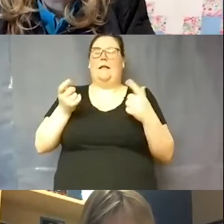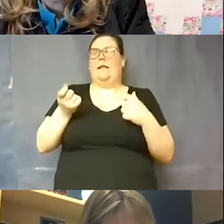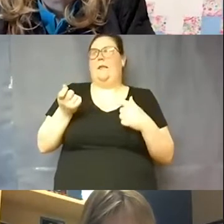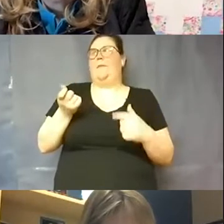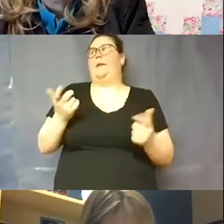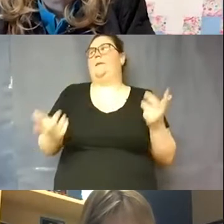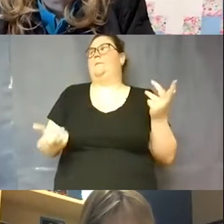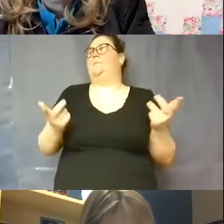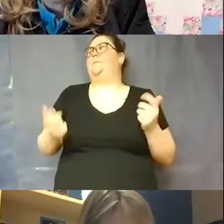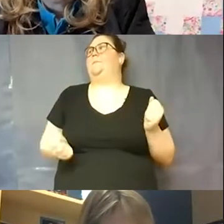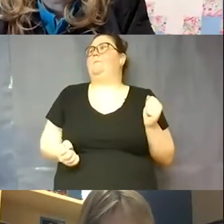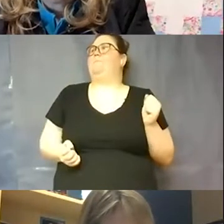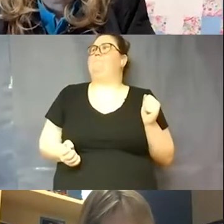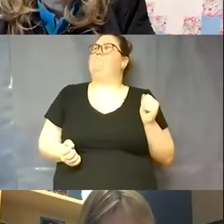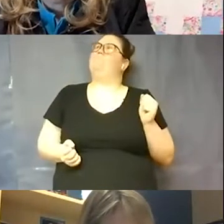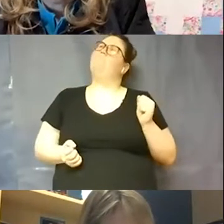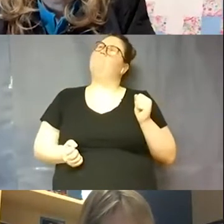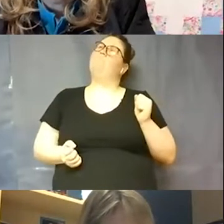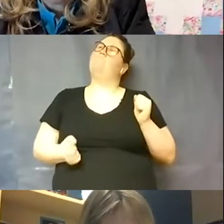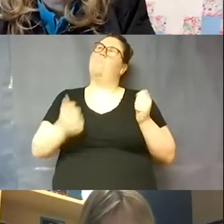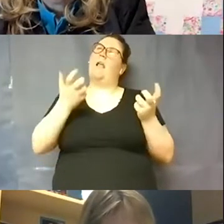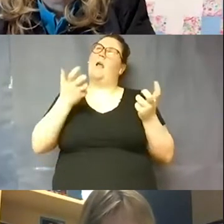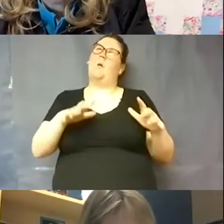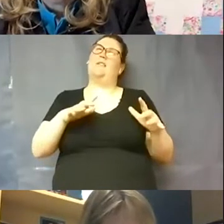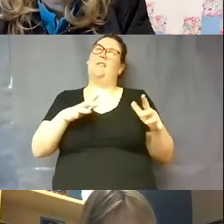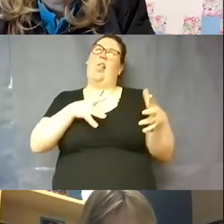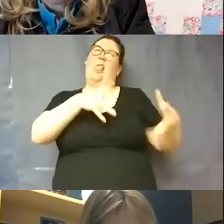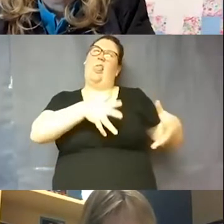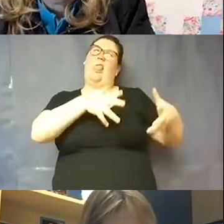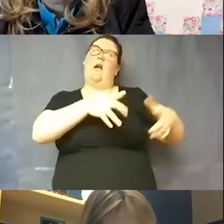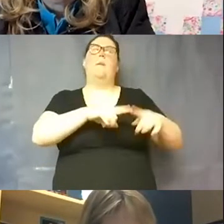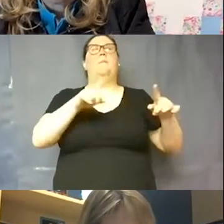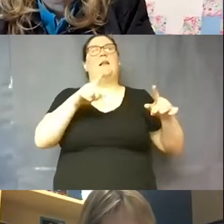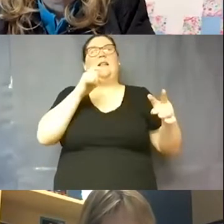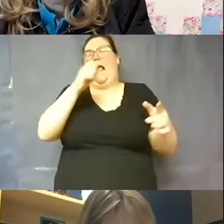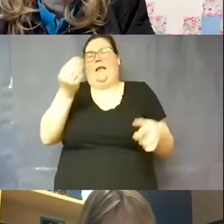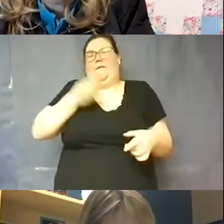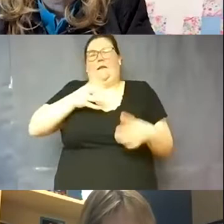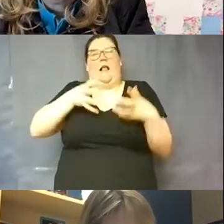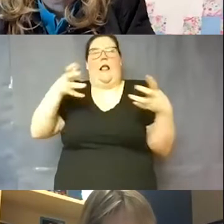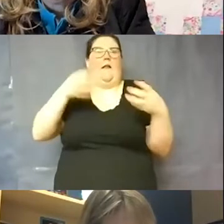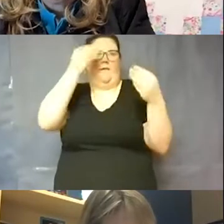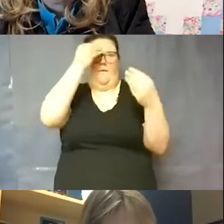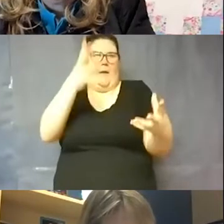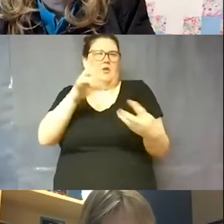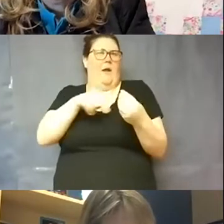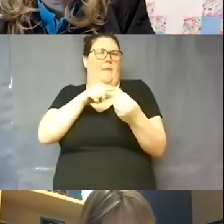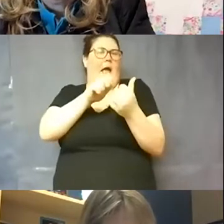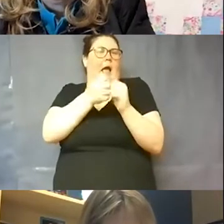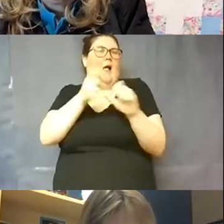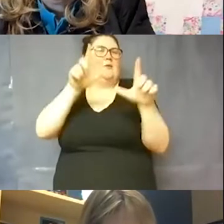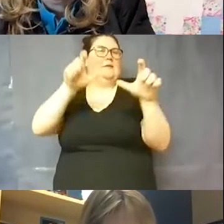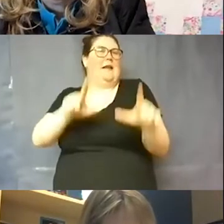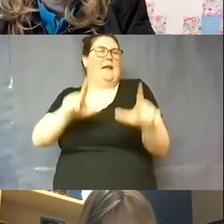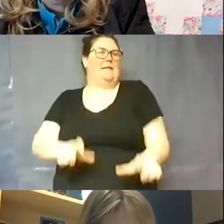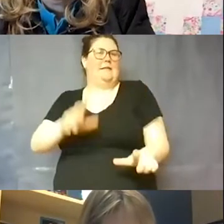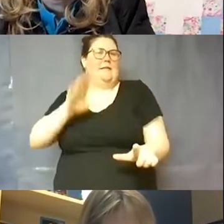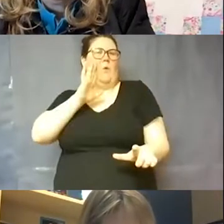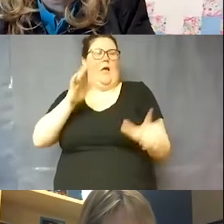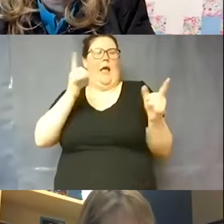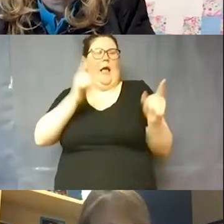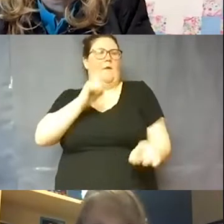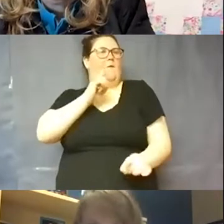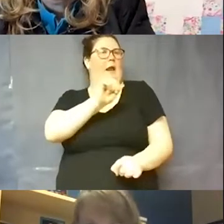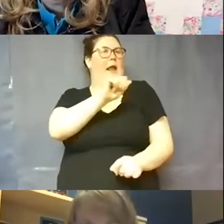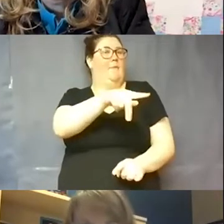don't say negligent but they're not giving us a lot of information right now about how testing will take place for our AP testing. But we know